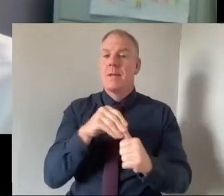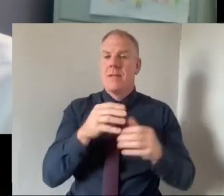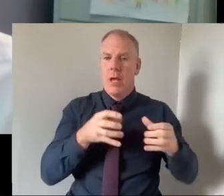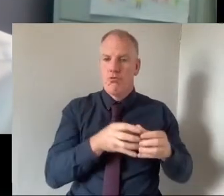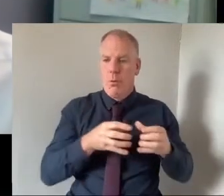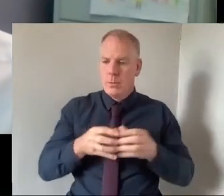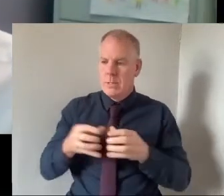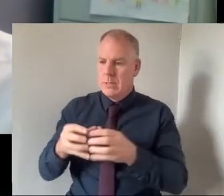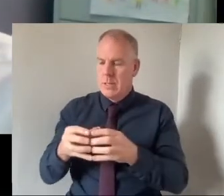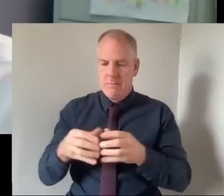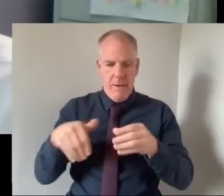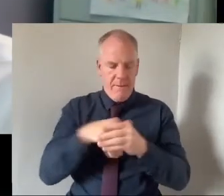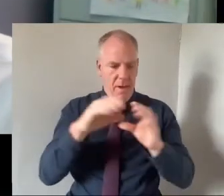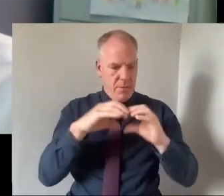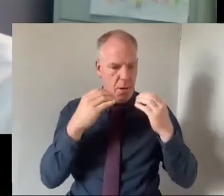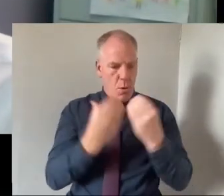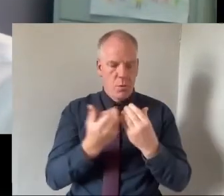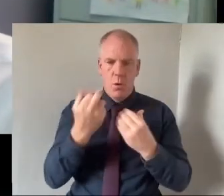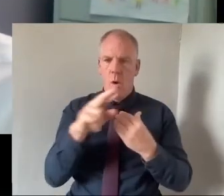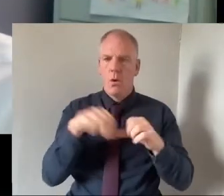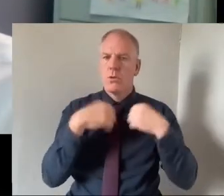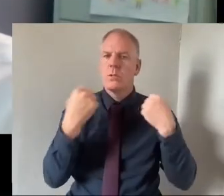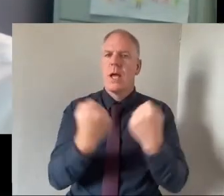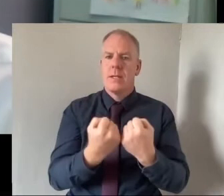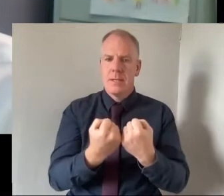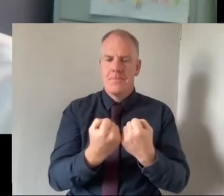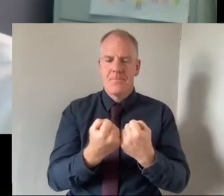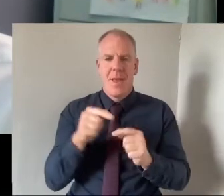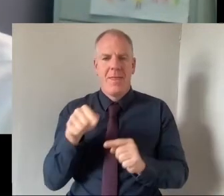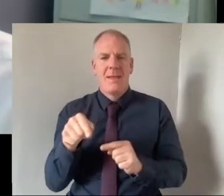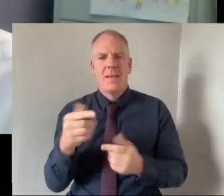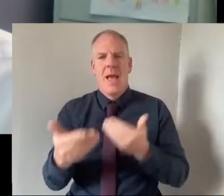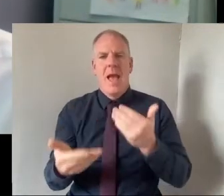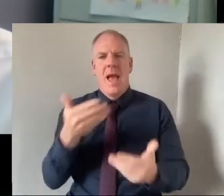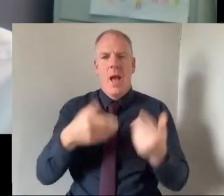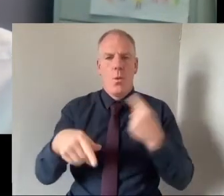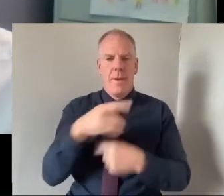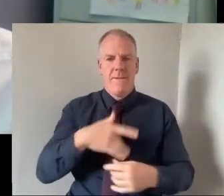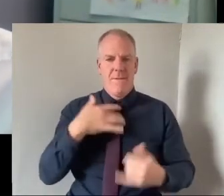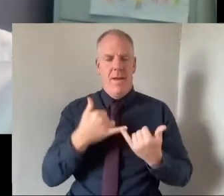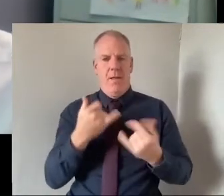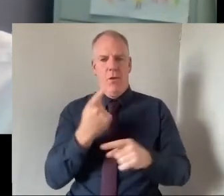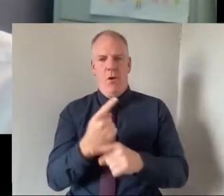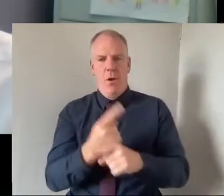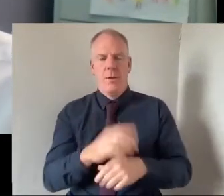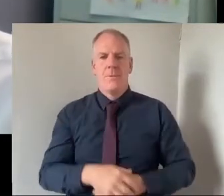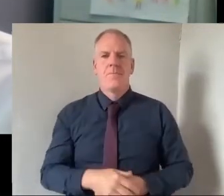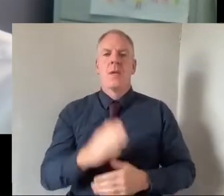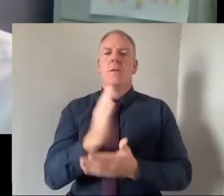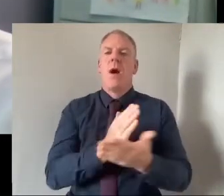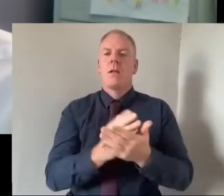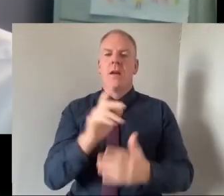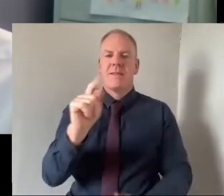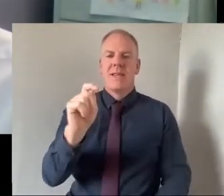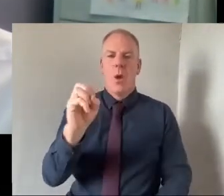communities and society and that's really how we we considered it. Part of our terms of reference